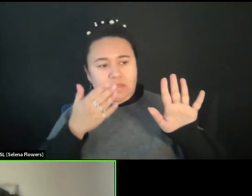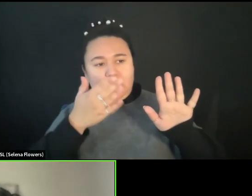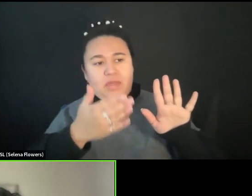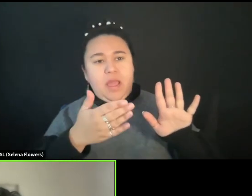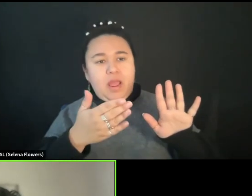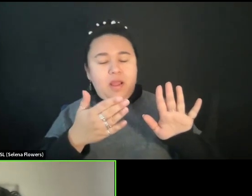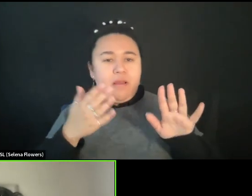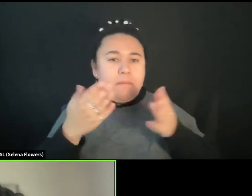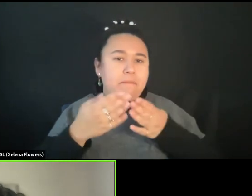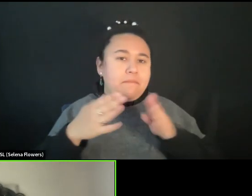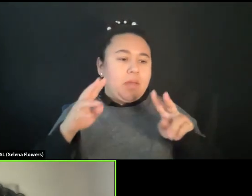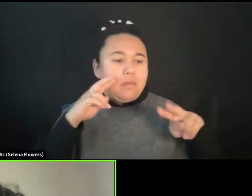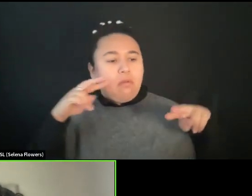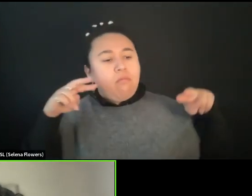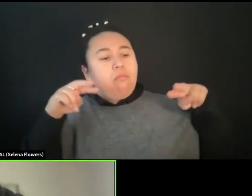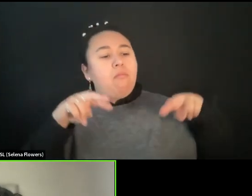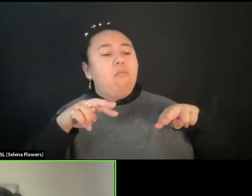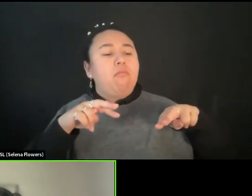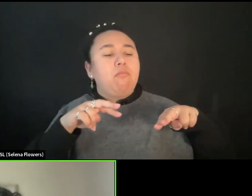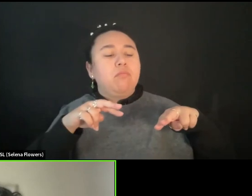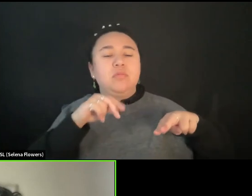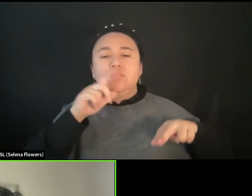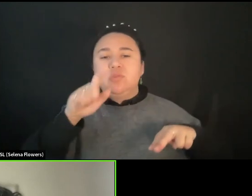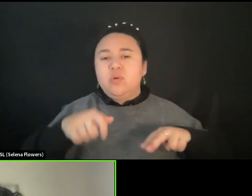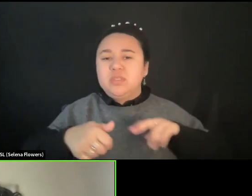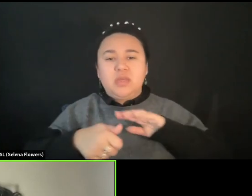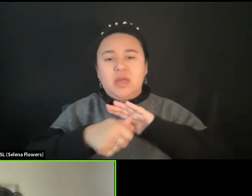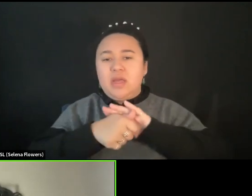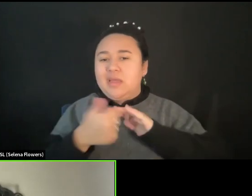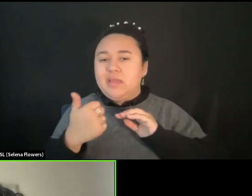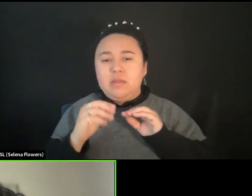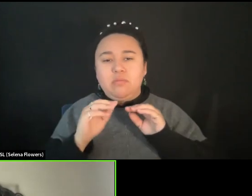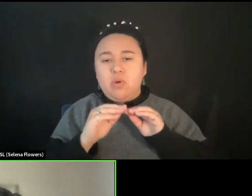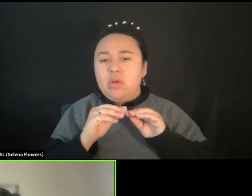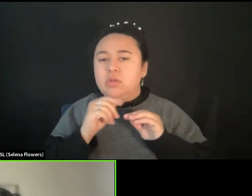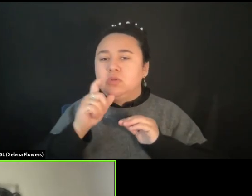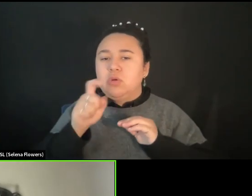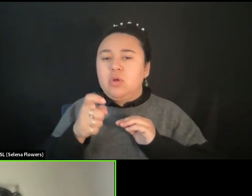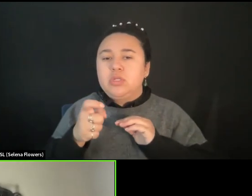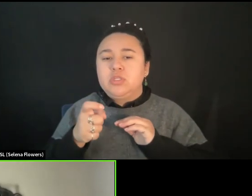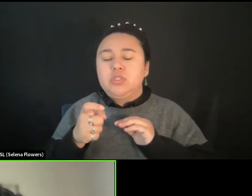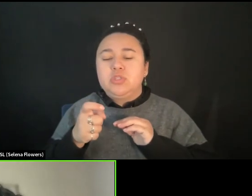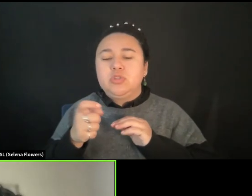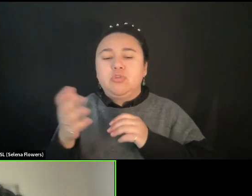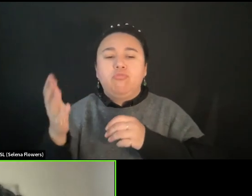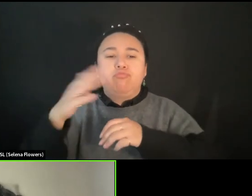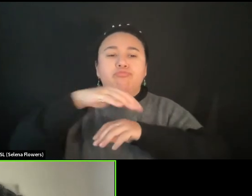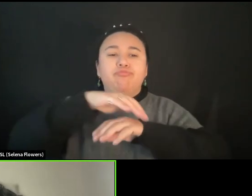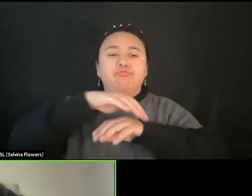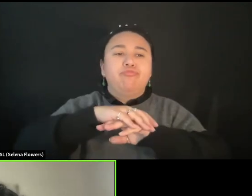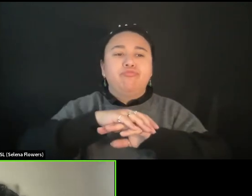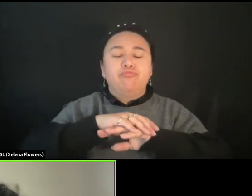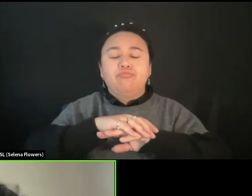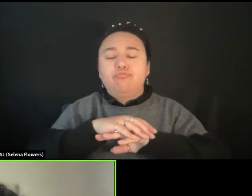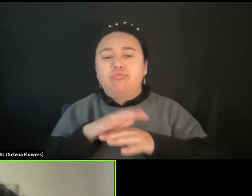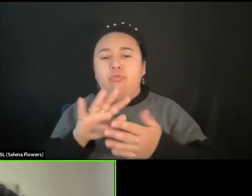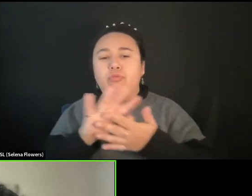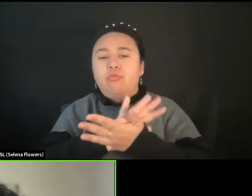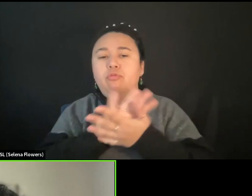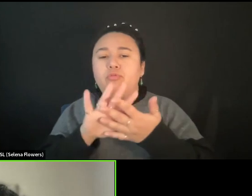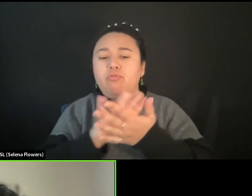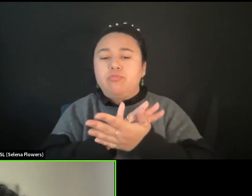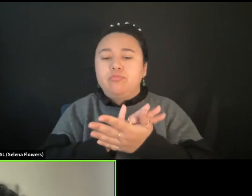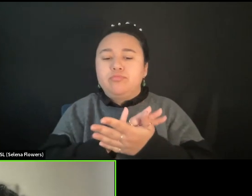space that there is no need to hide it. There is no need to push anything on it. Any, any semiotic